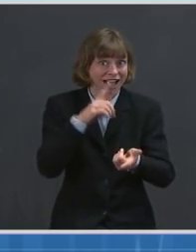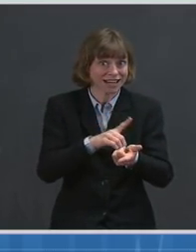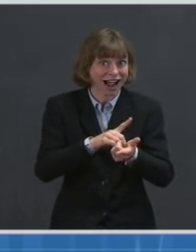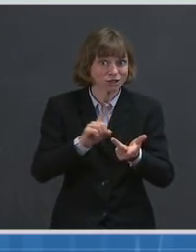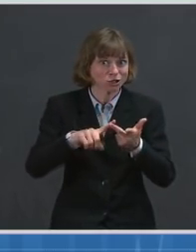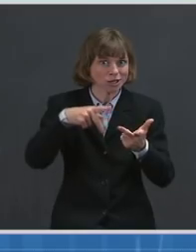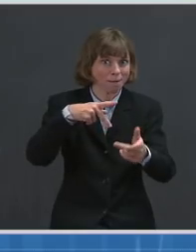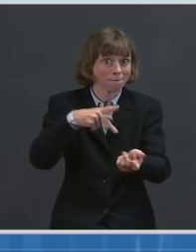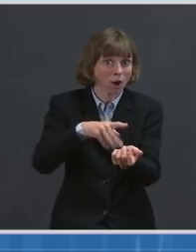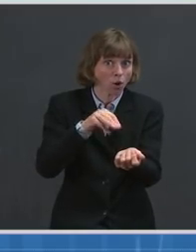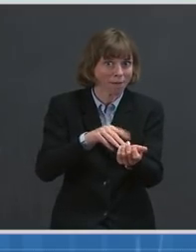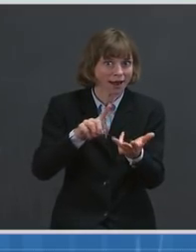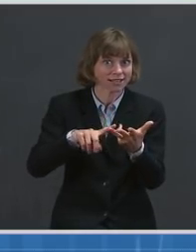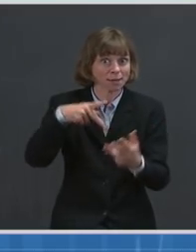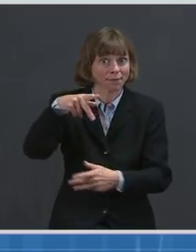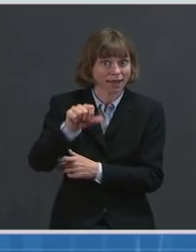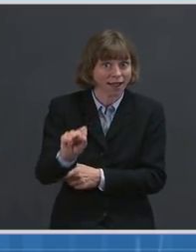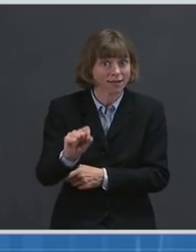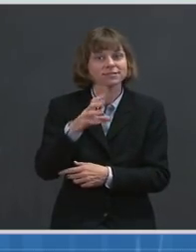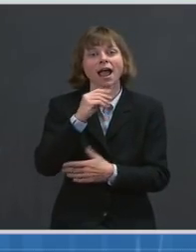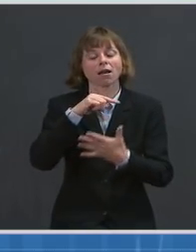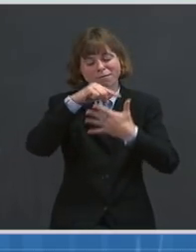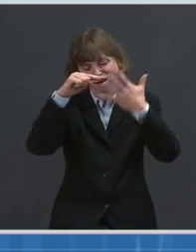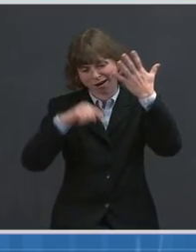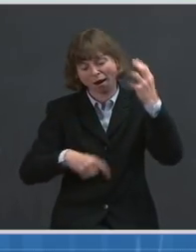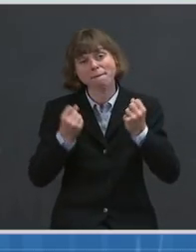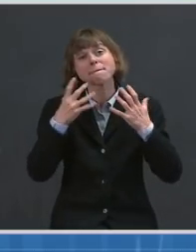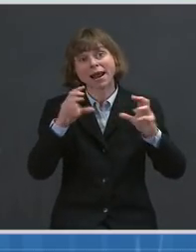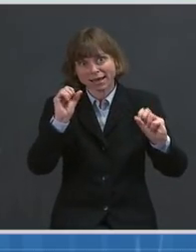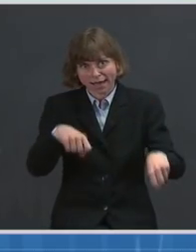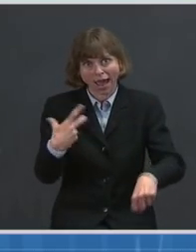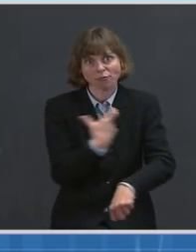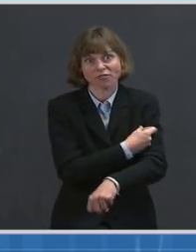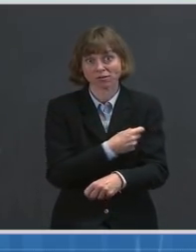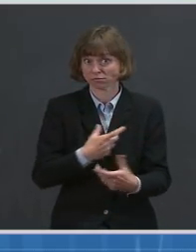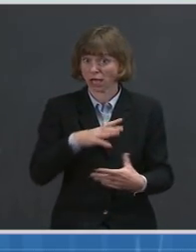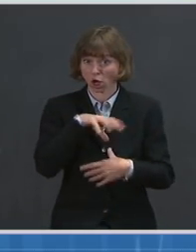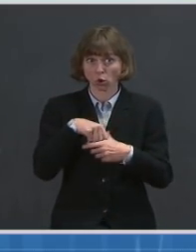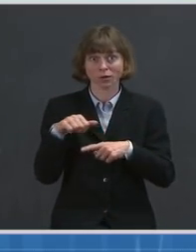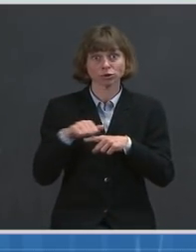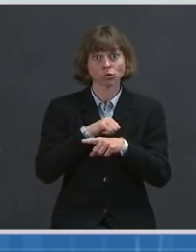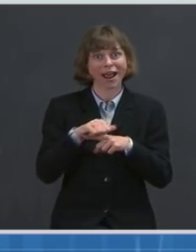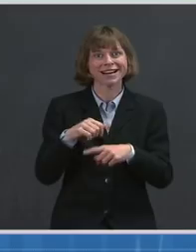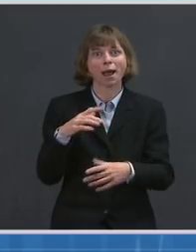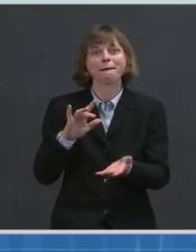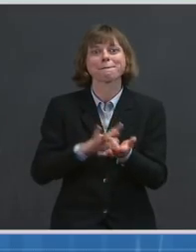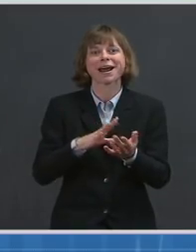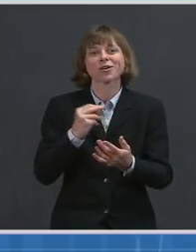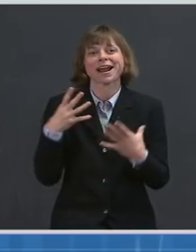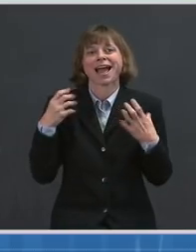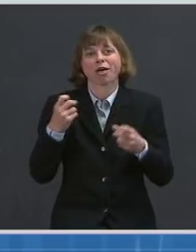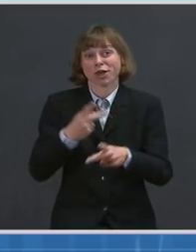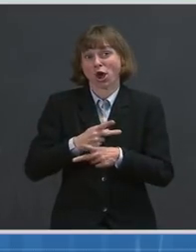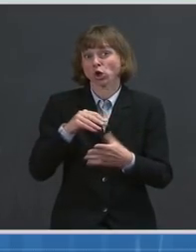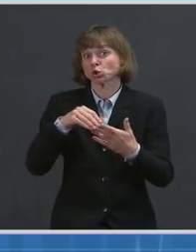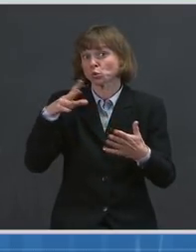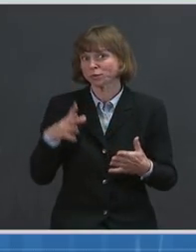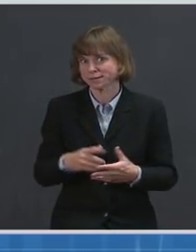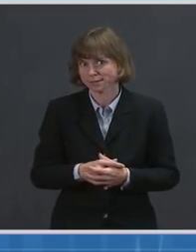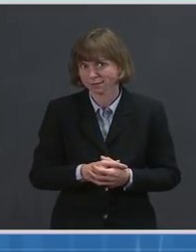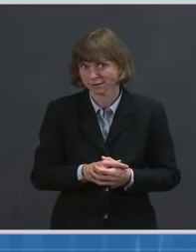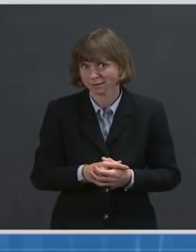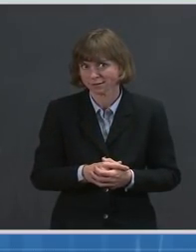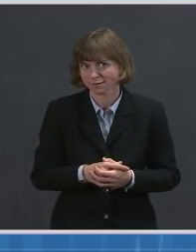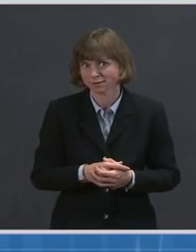paramedics, physician assistants, and many more, including trained medical and healthcare students. You know, alongside this